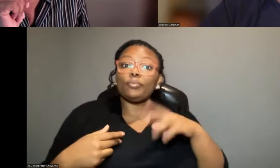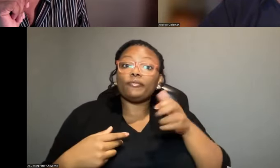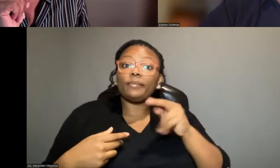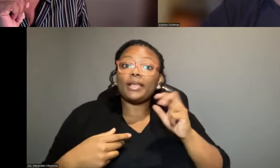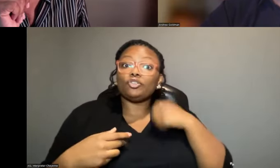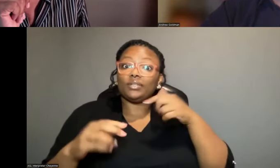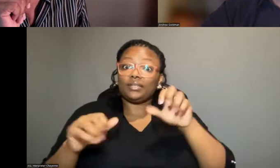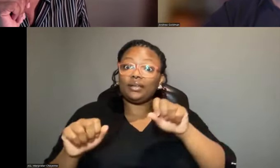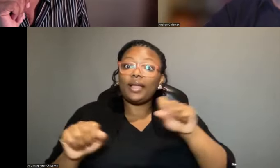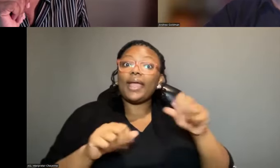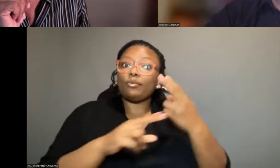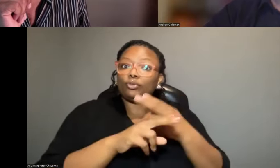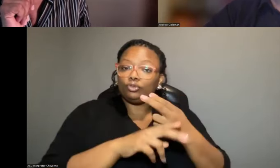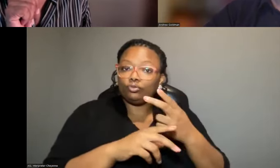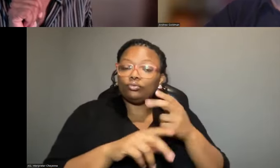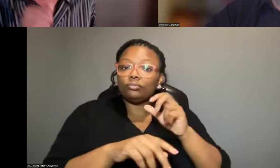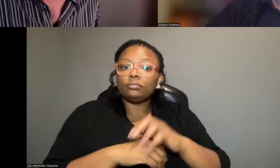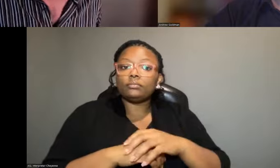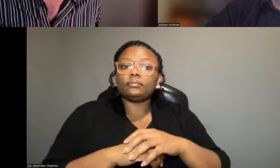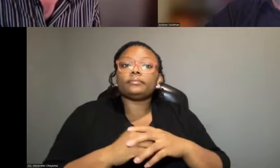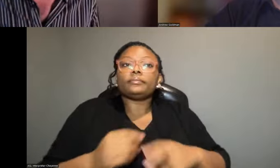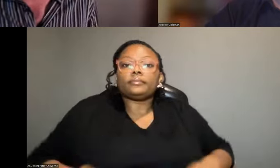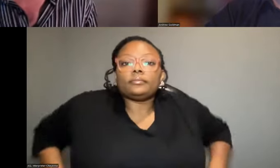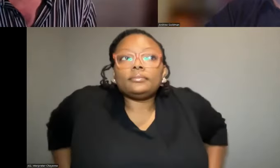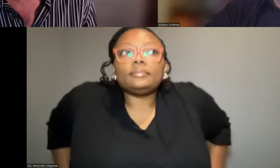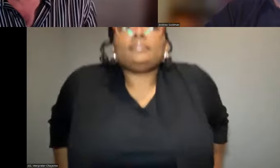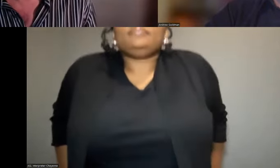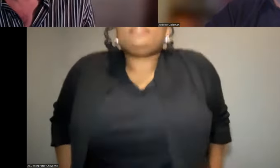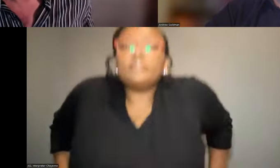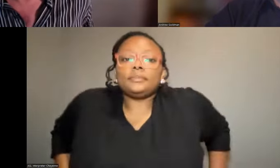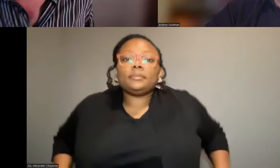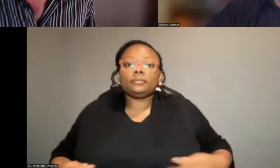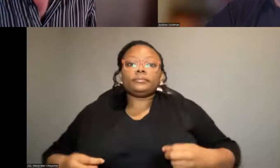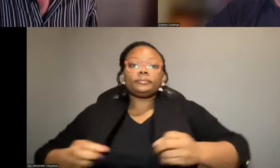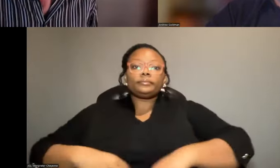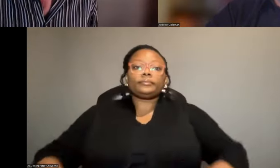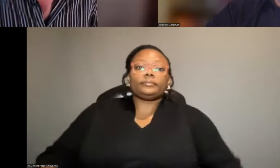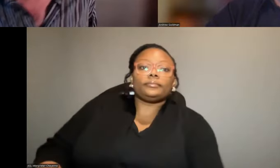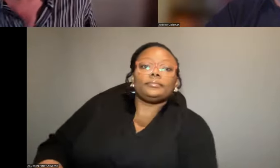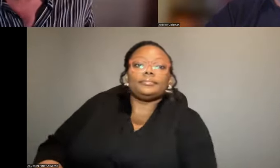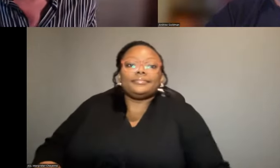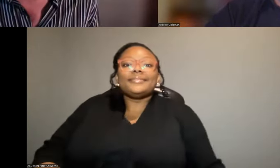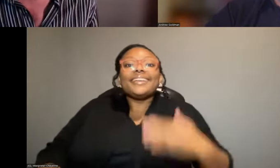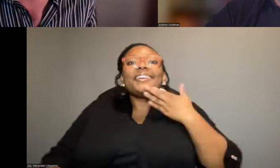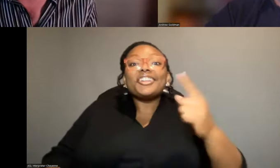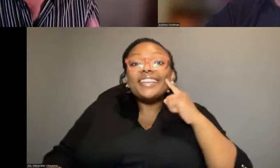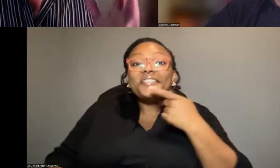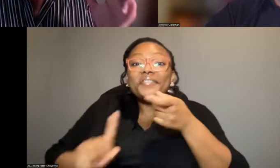work with apart from the excavations? Yeah, thank you for the question, Shanti. Good to hear from you.